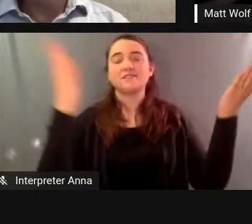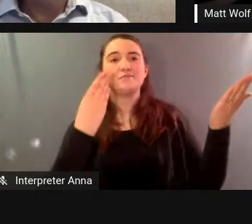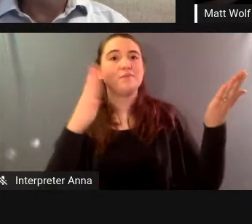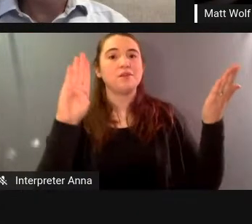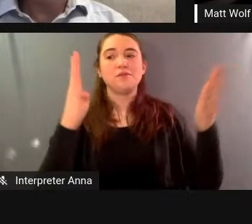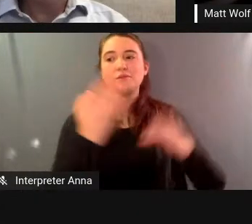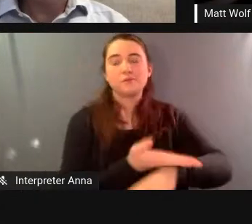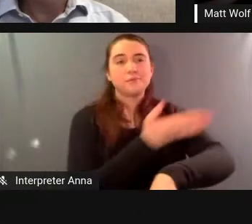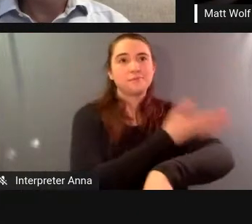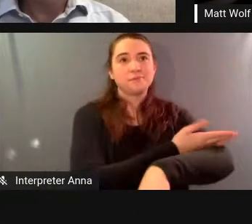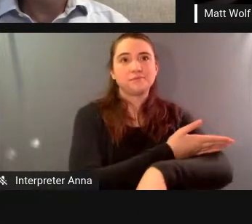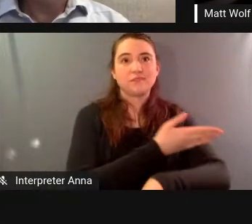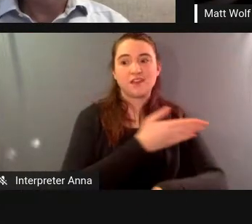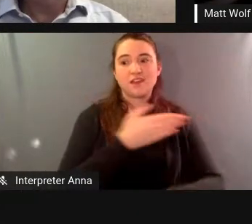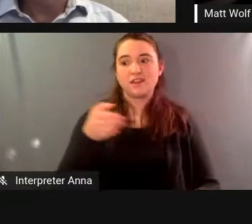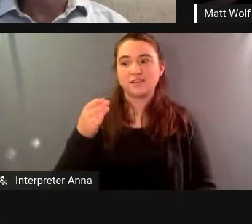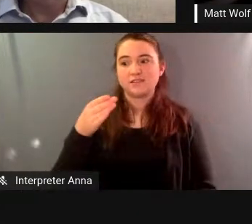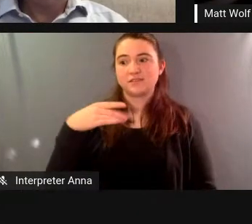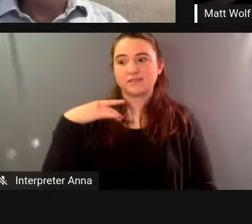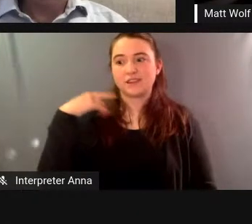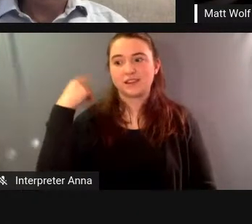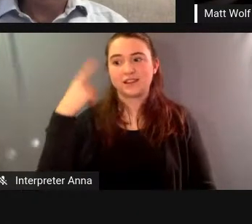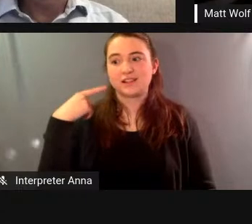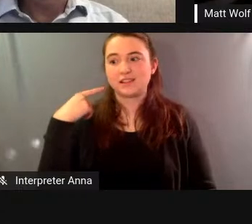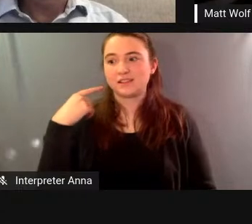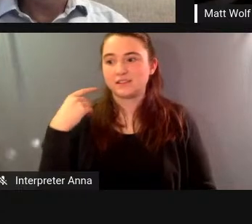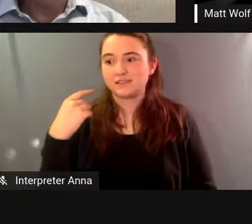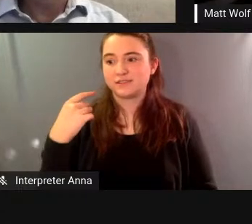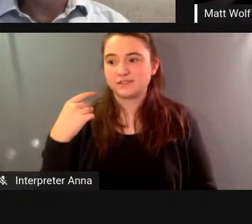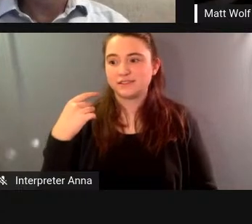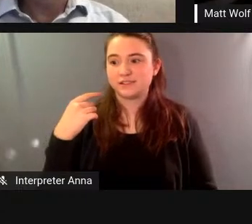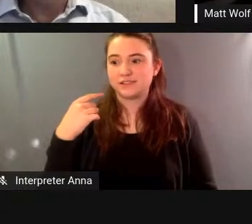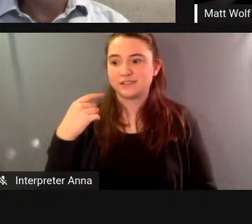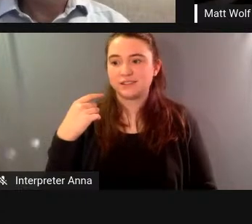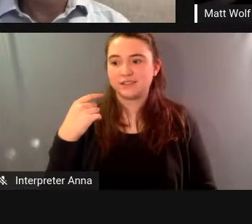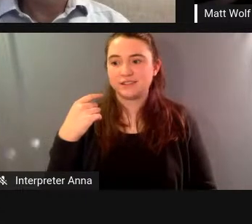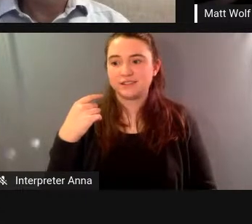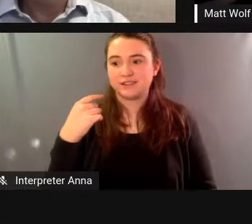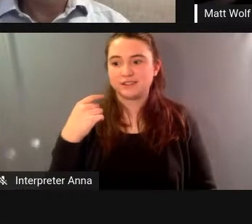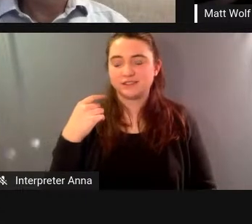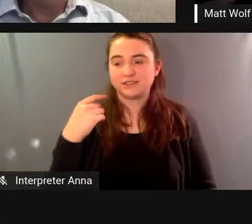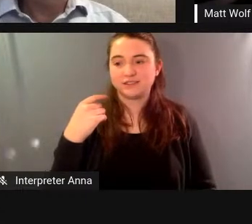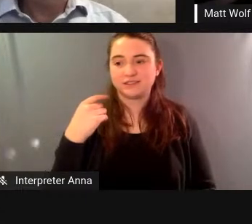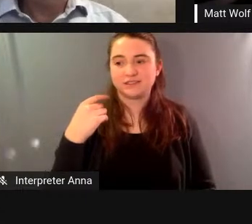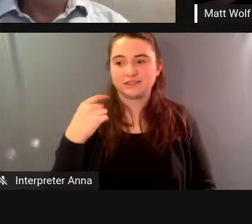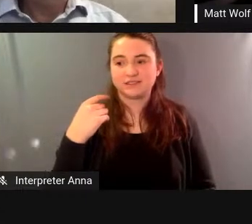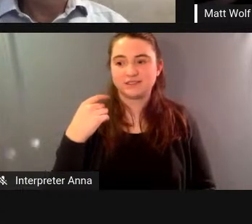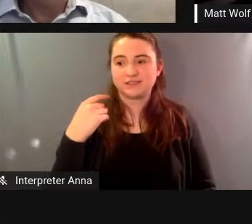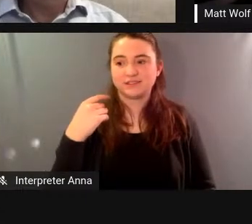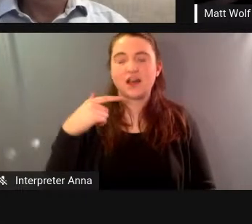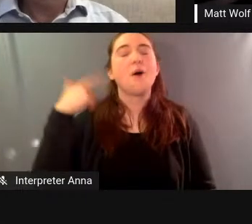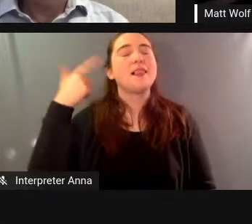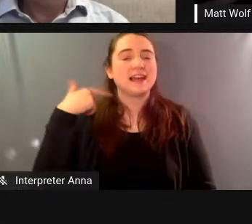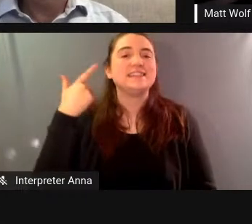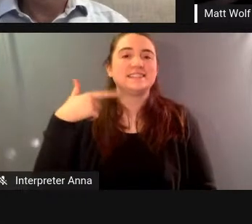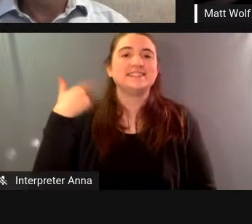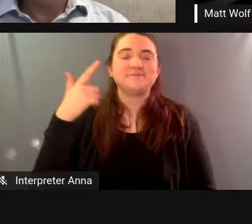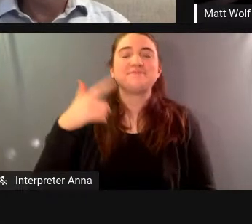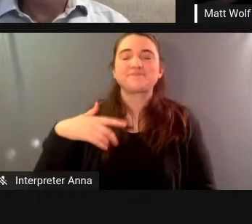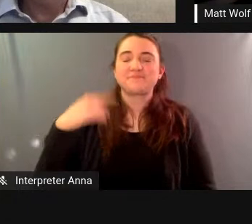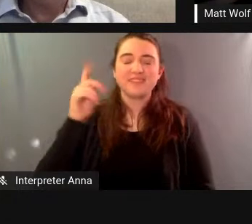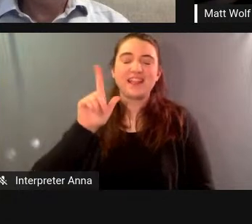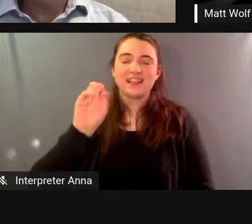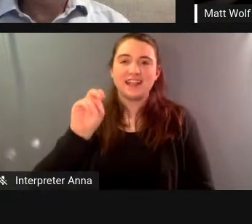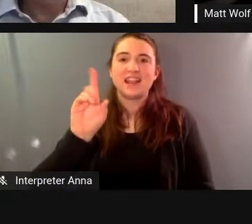in biosphere 2 we had the experience of going into a really really healthy world where we were responsible for keeping